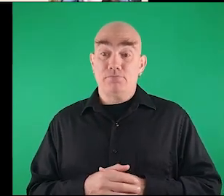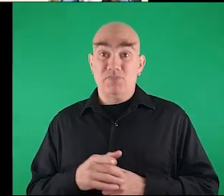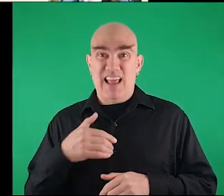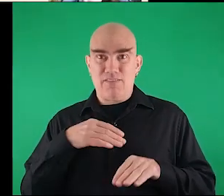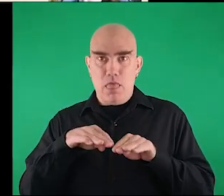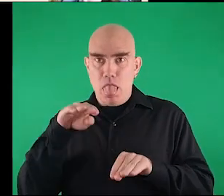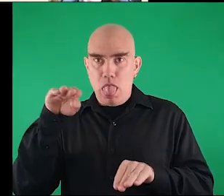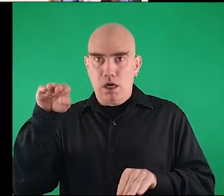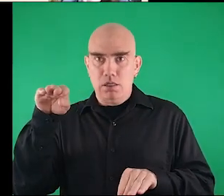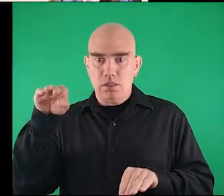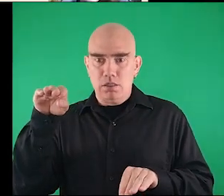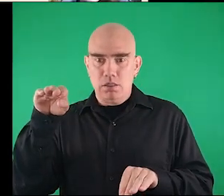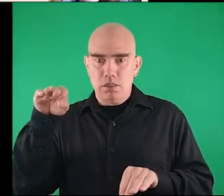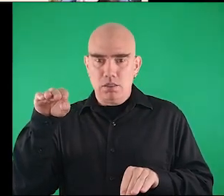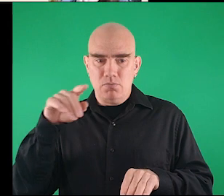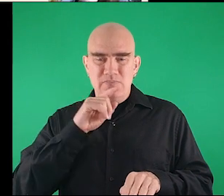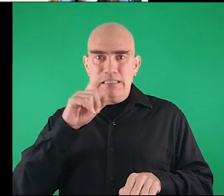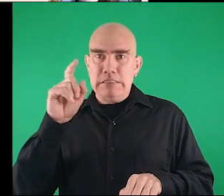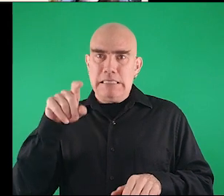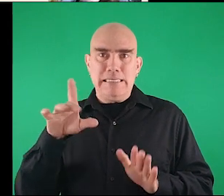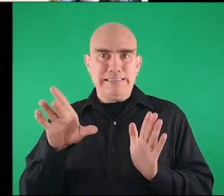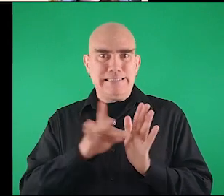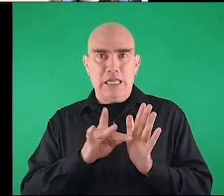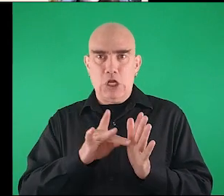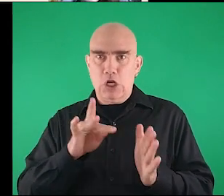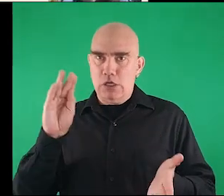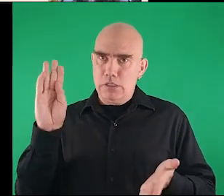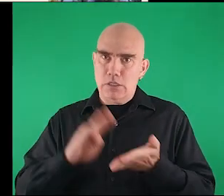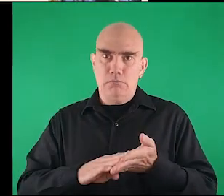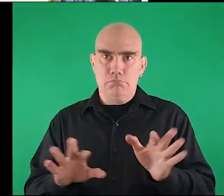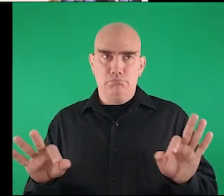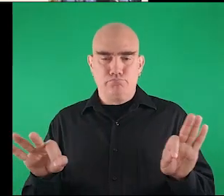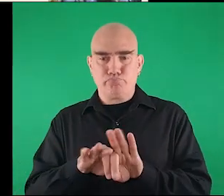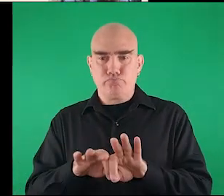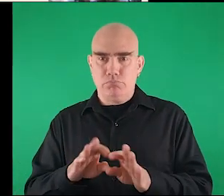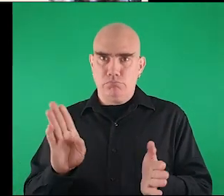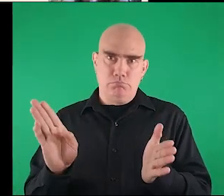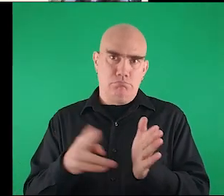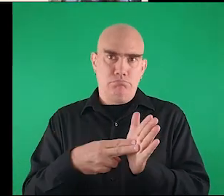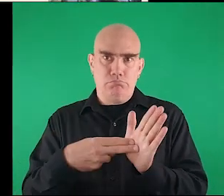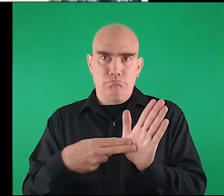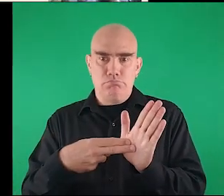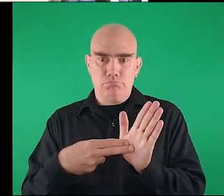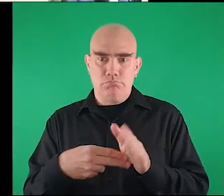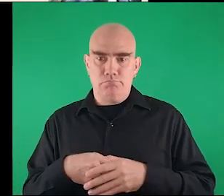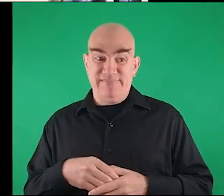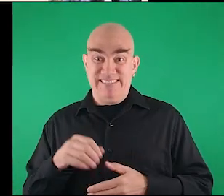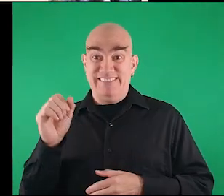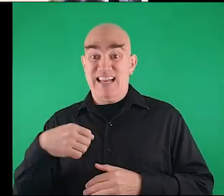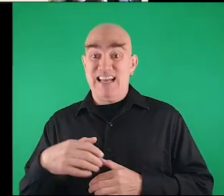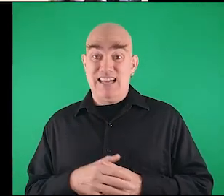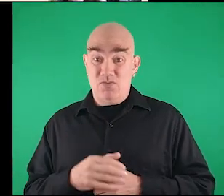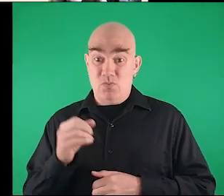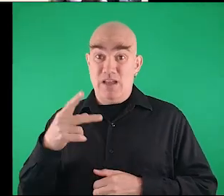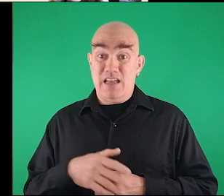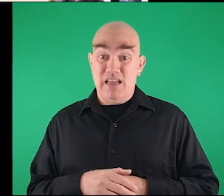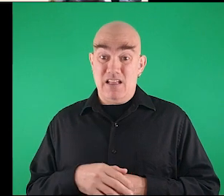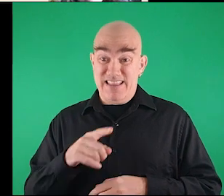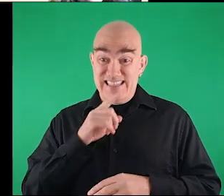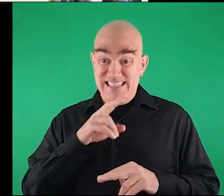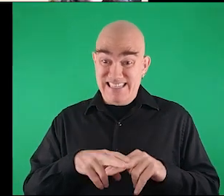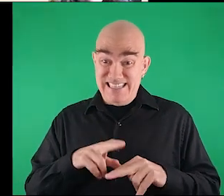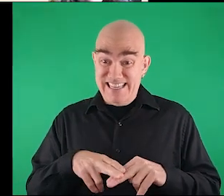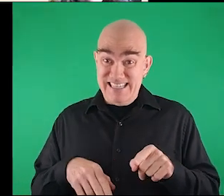okay to get there it's very i needed a sticker there yeah okay